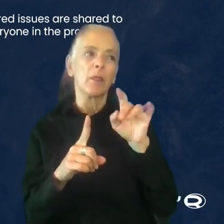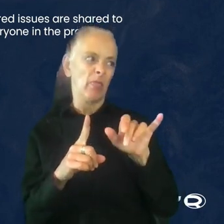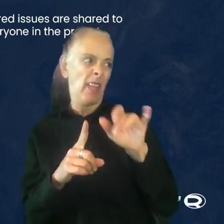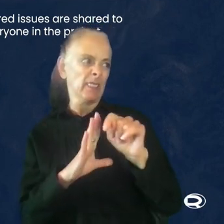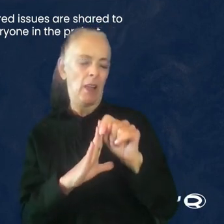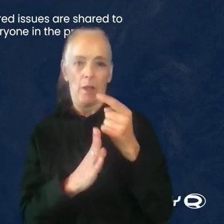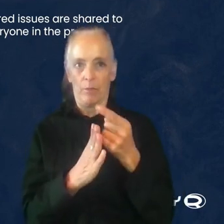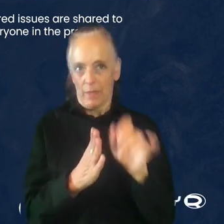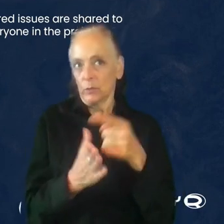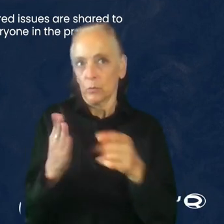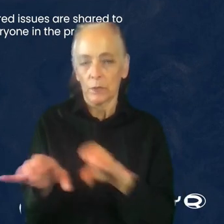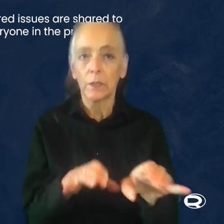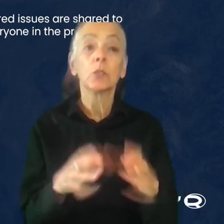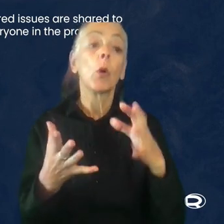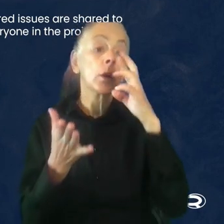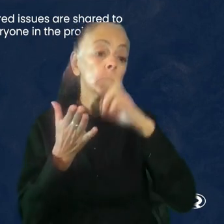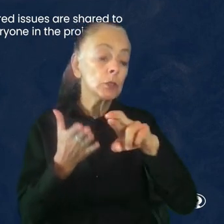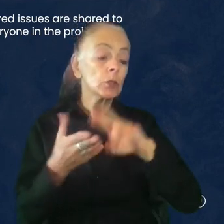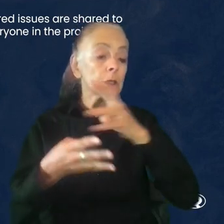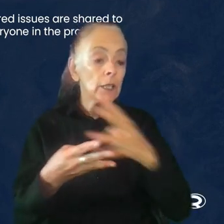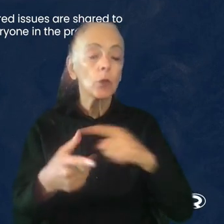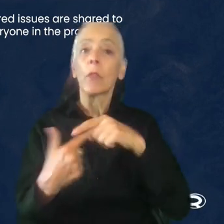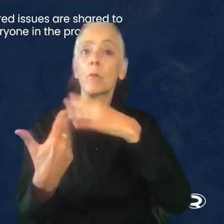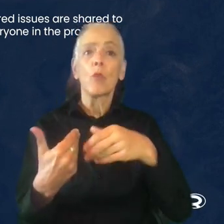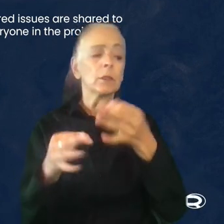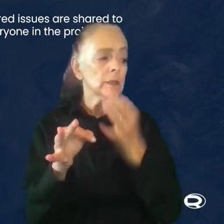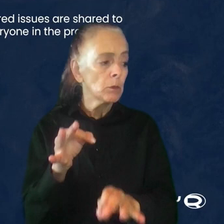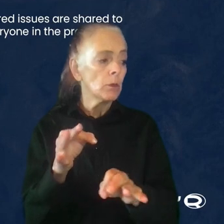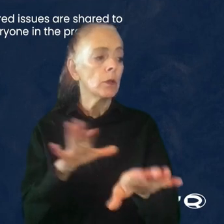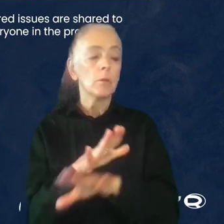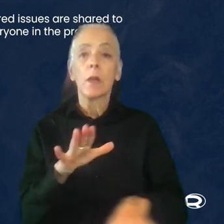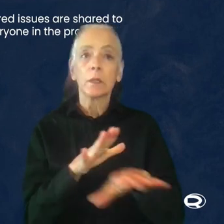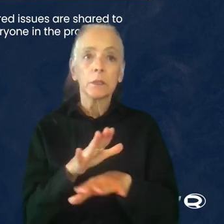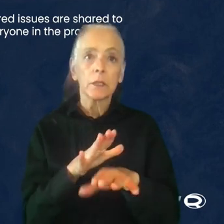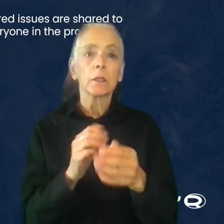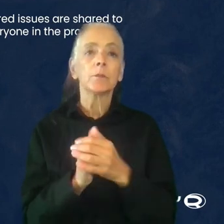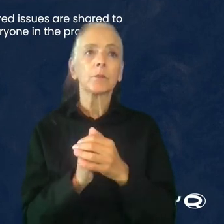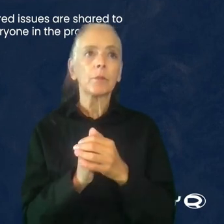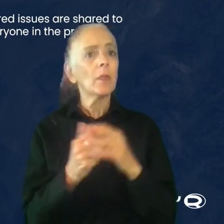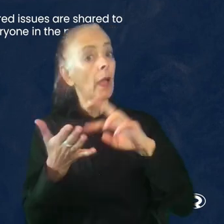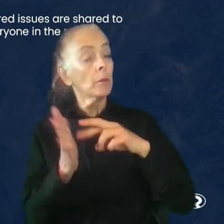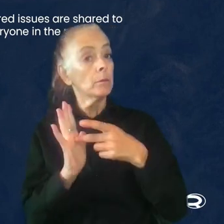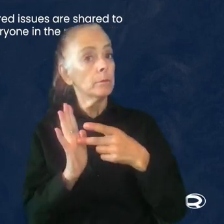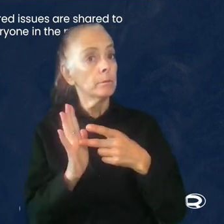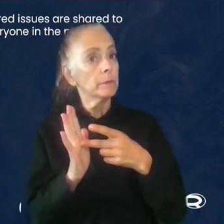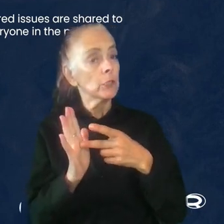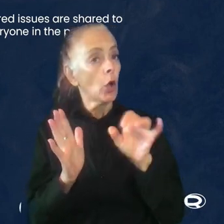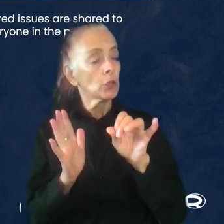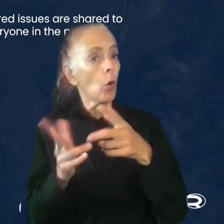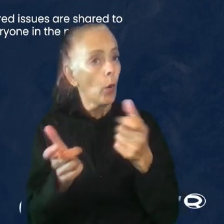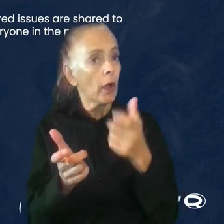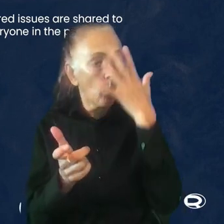So once research was scheduled, the process was very simple and basic. It was also meant to be quick as we were doing a lot of